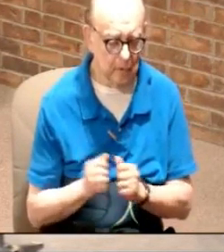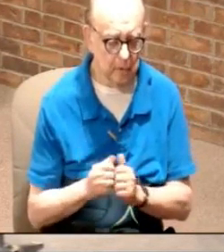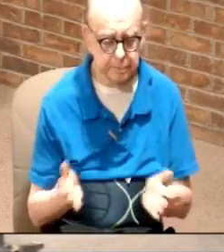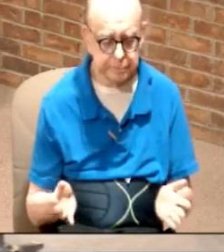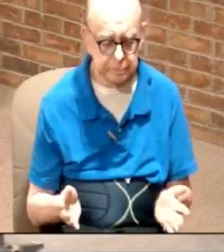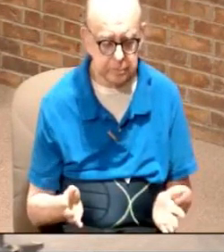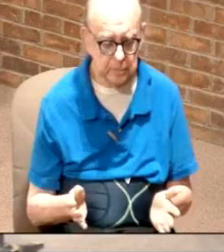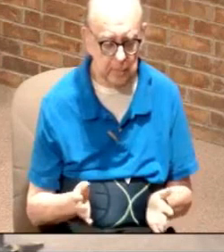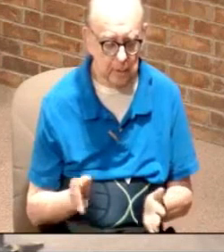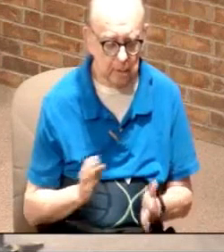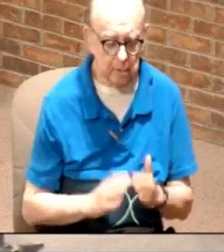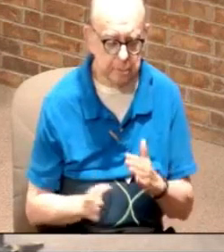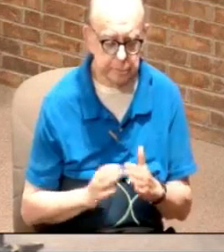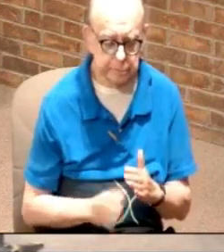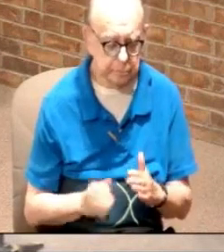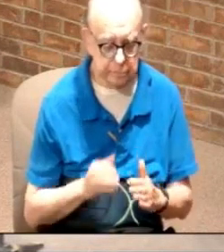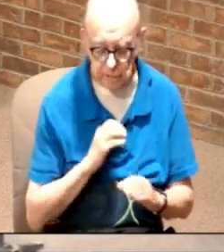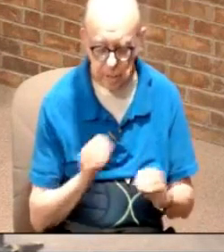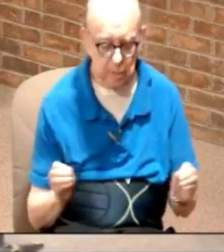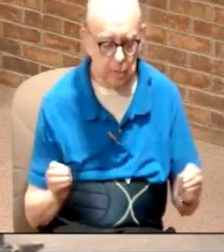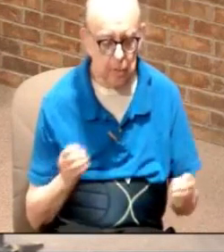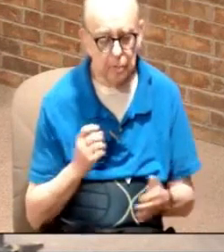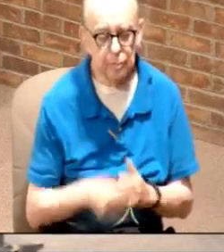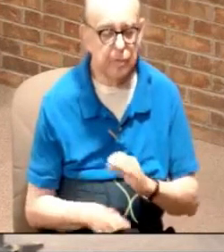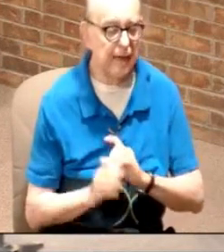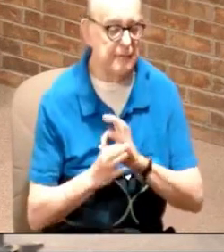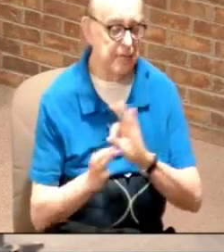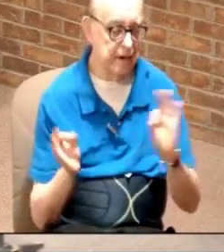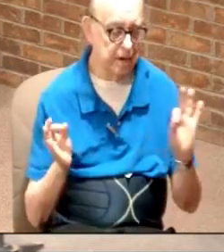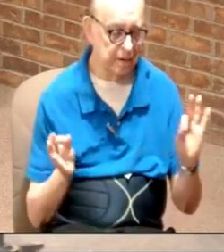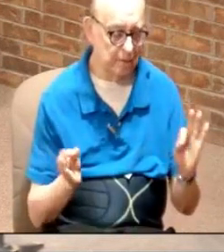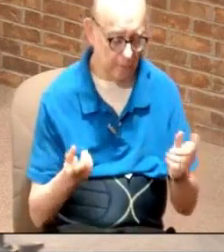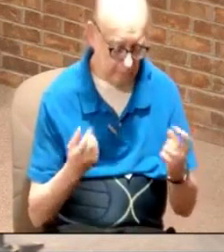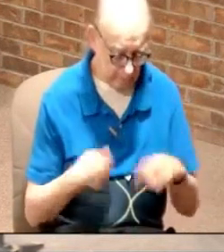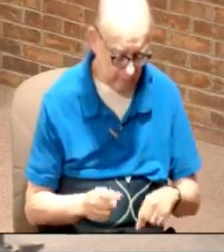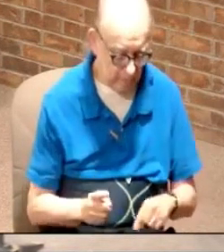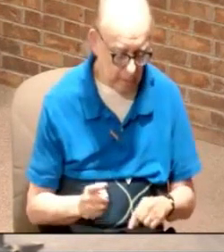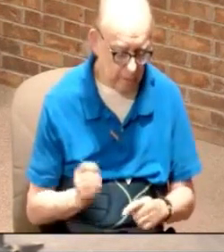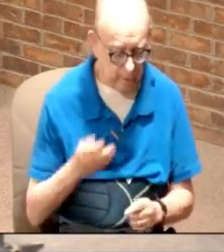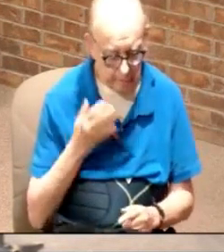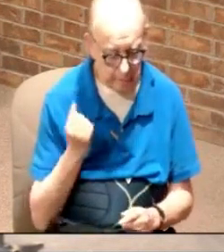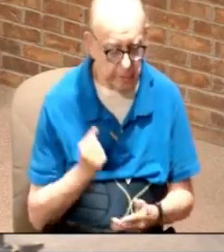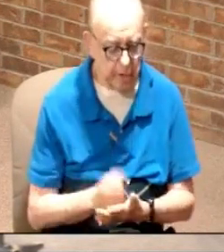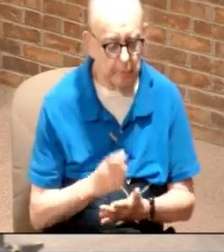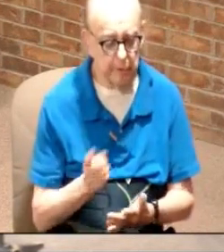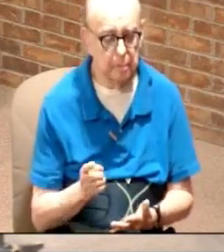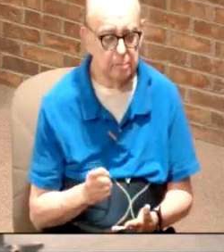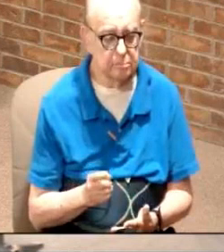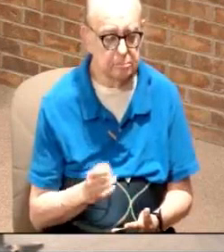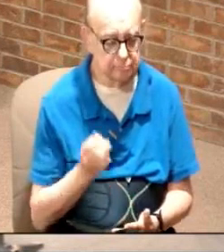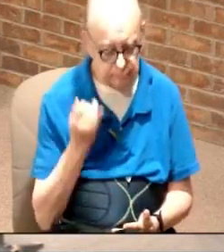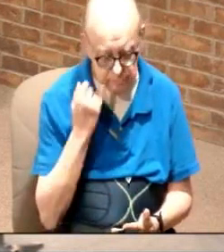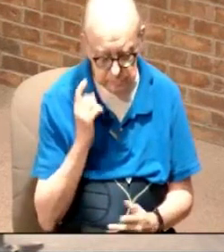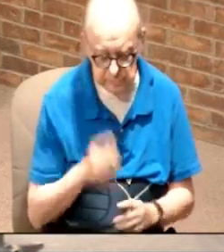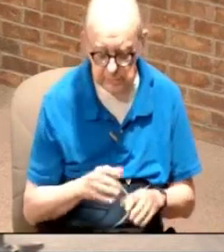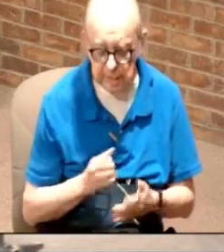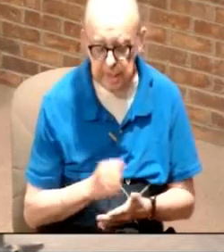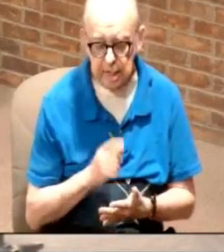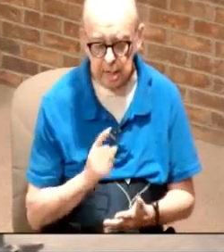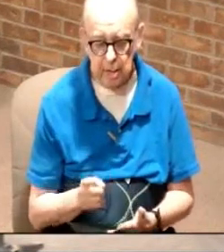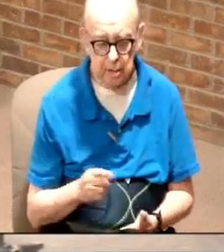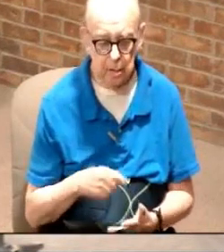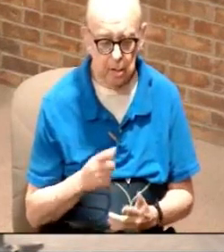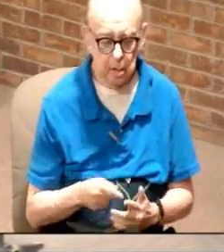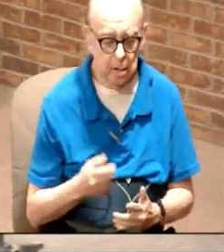it out that basically it is no charge. It is absolutely free. You want to come, I'll try my best to help you. And if I can't help you,